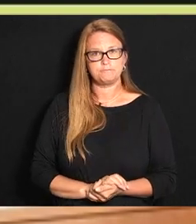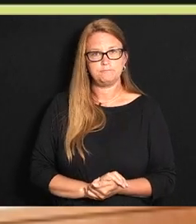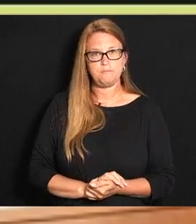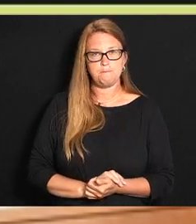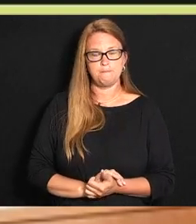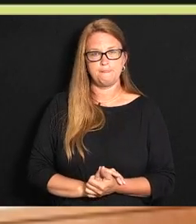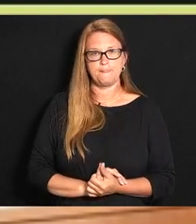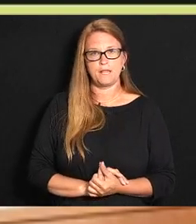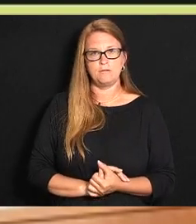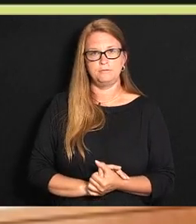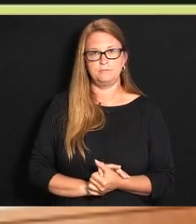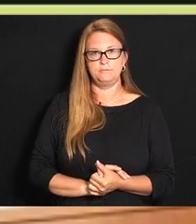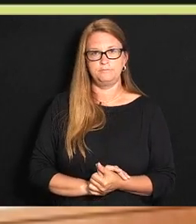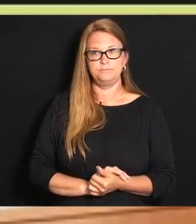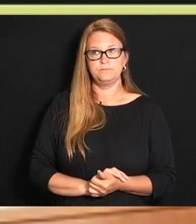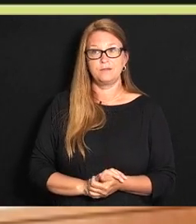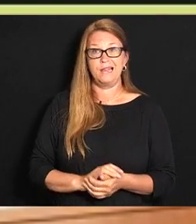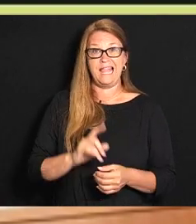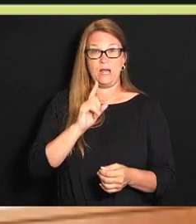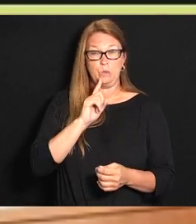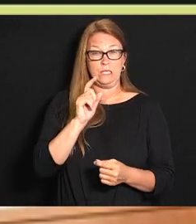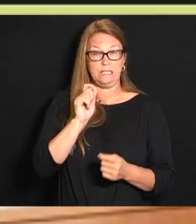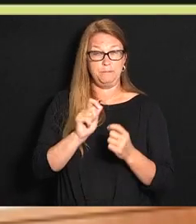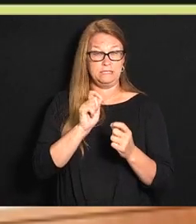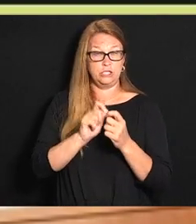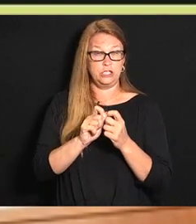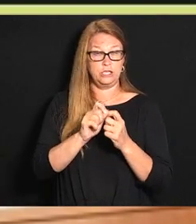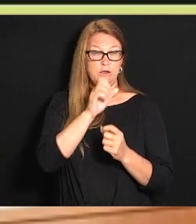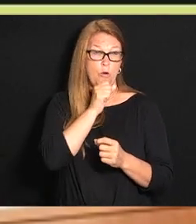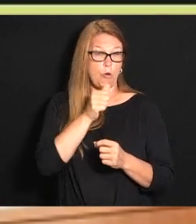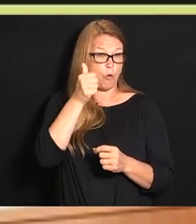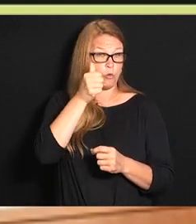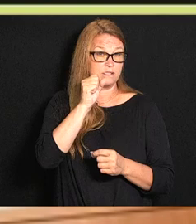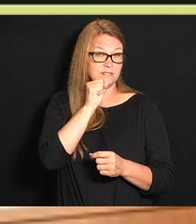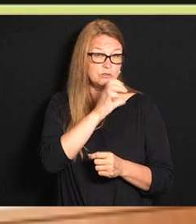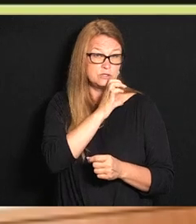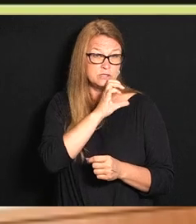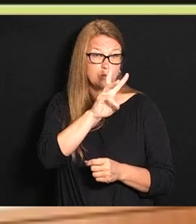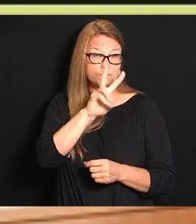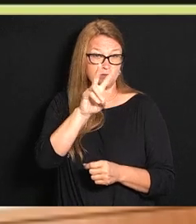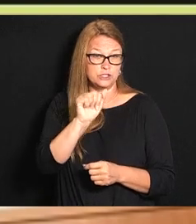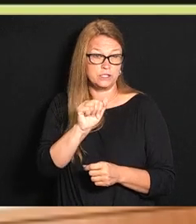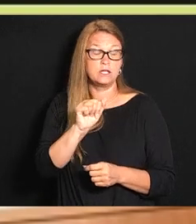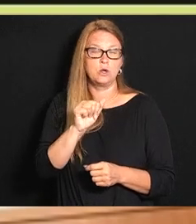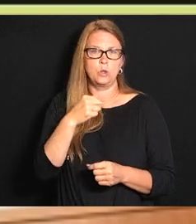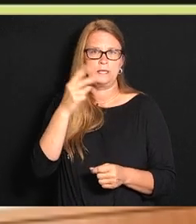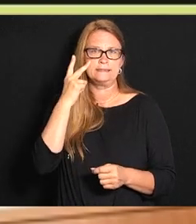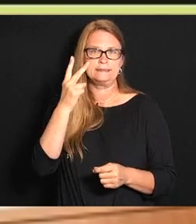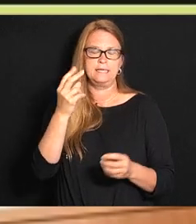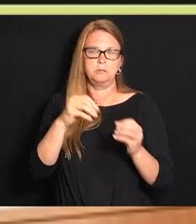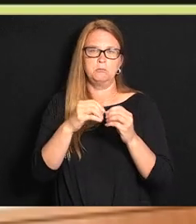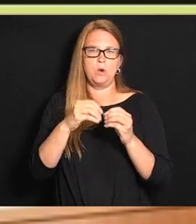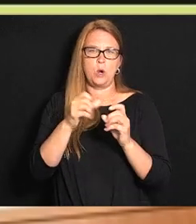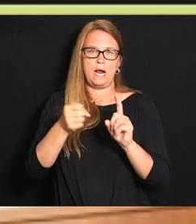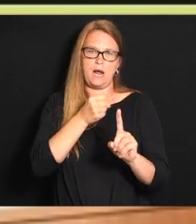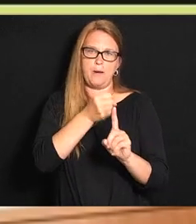particularly among our older West Virginians we are seeing more outbreaks in nursing home